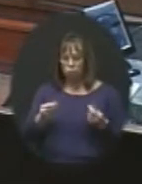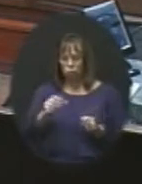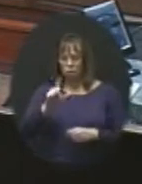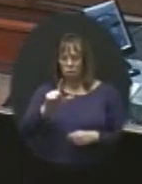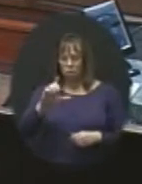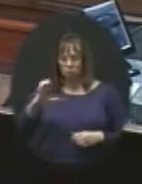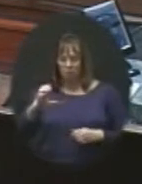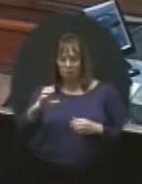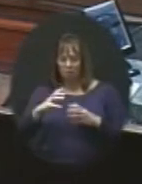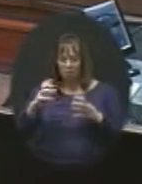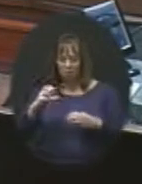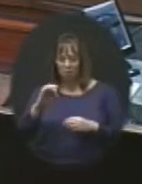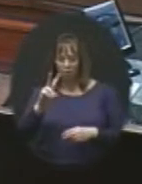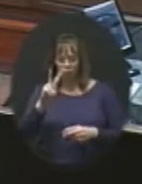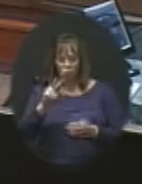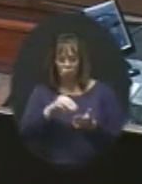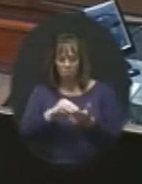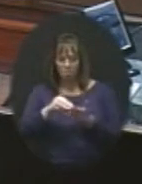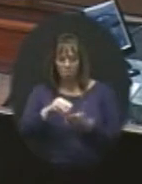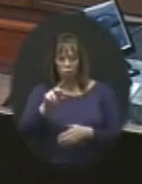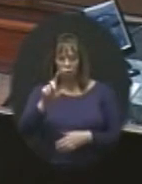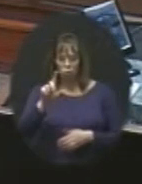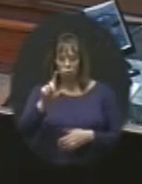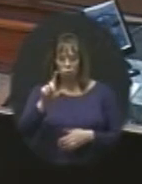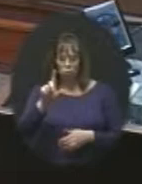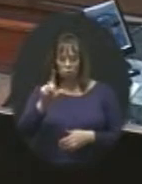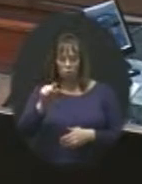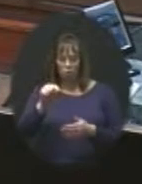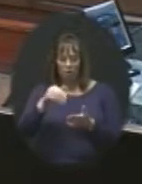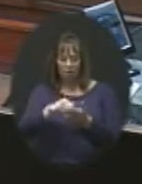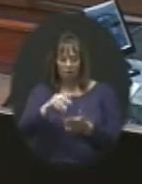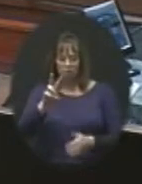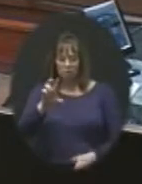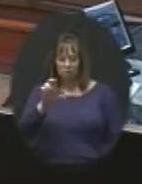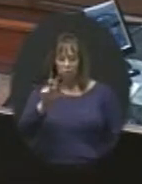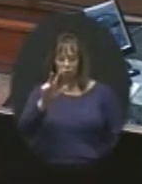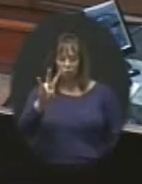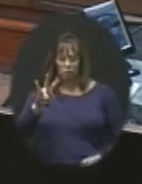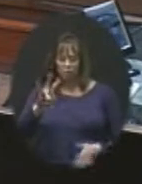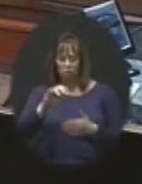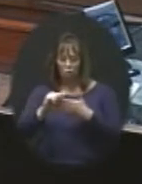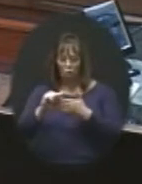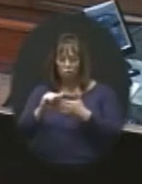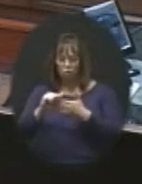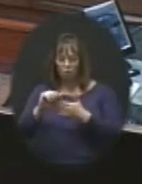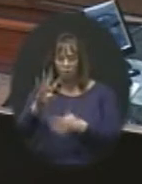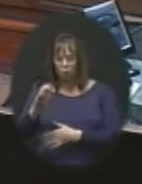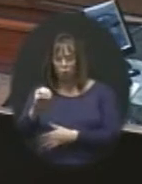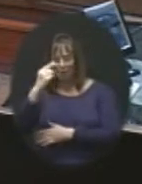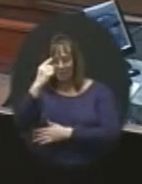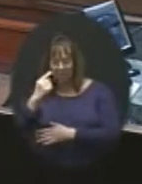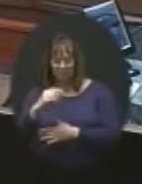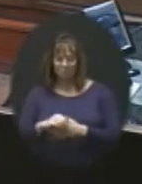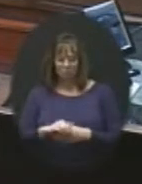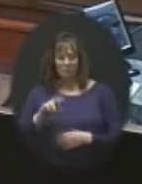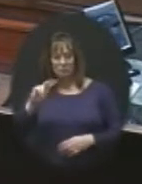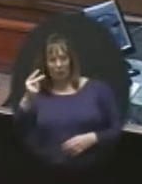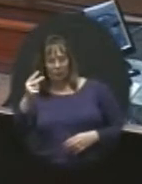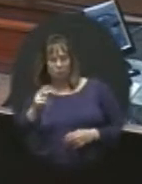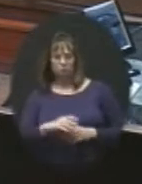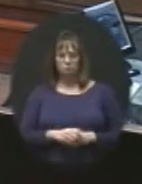the amount of $2,020,637.40. Second.